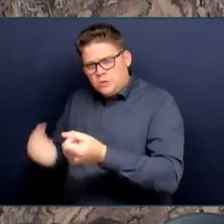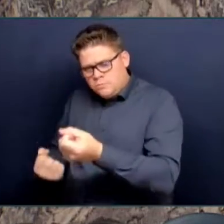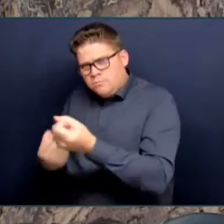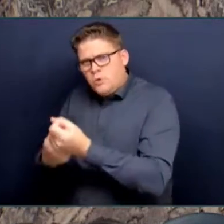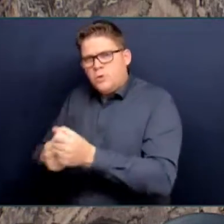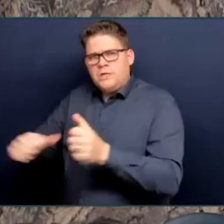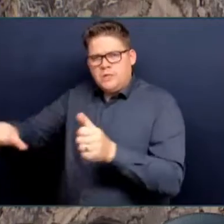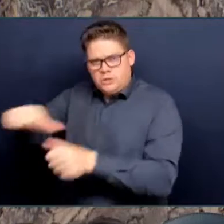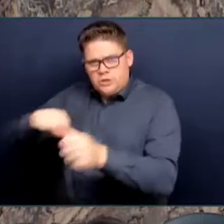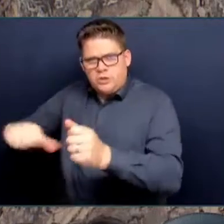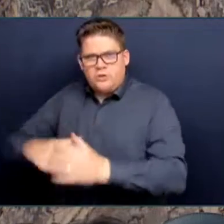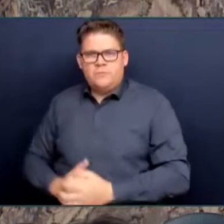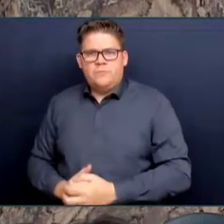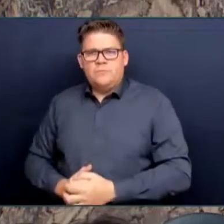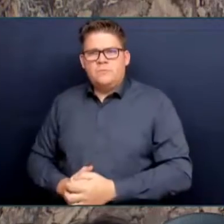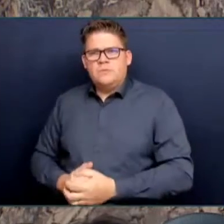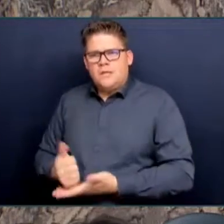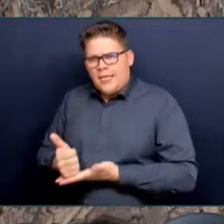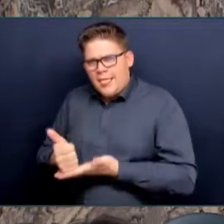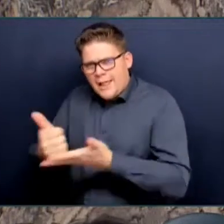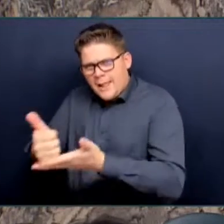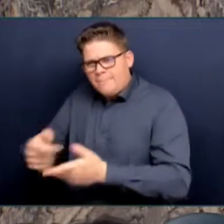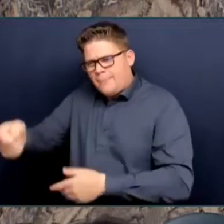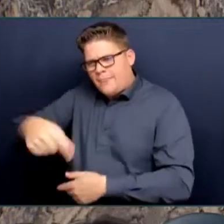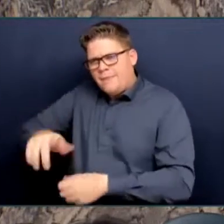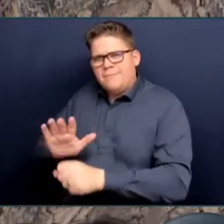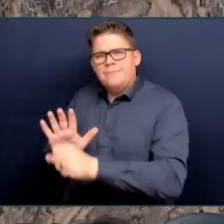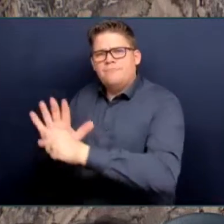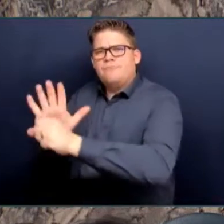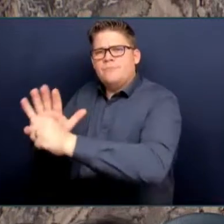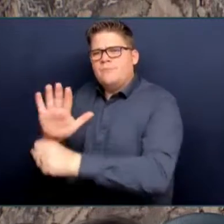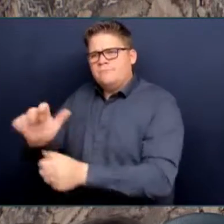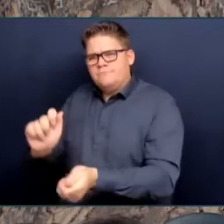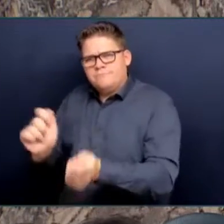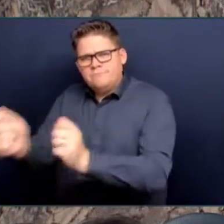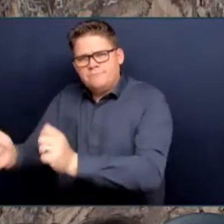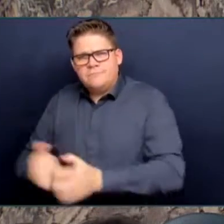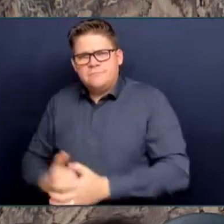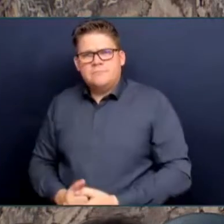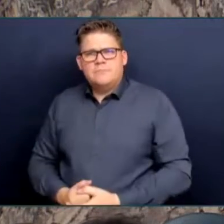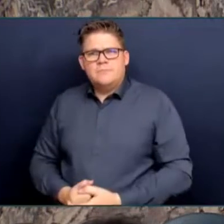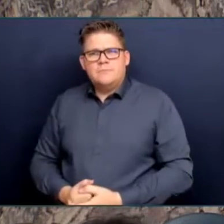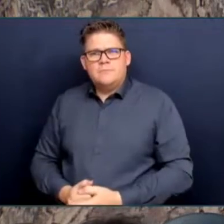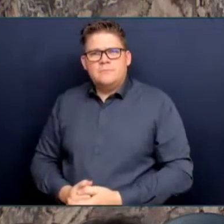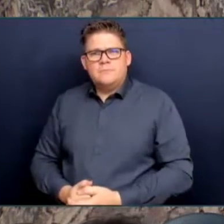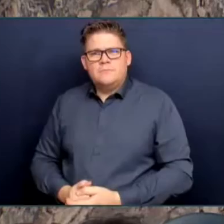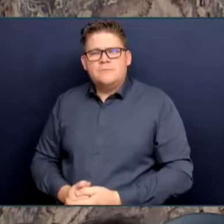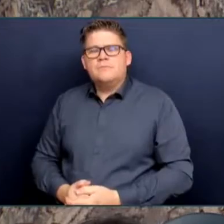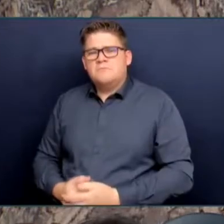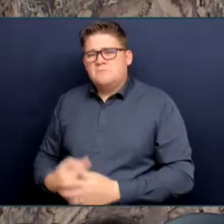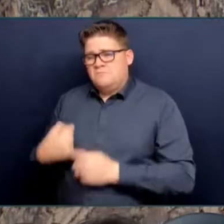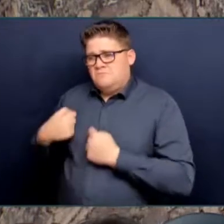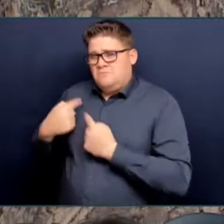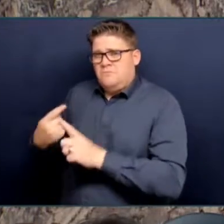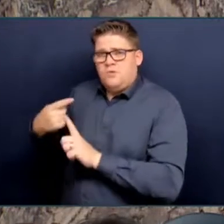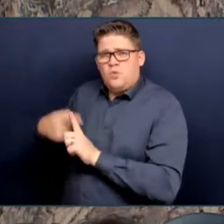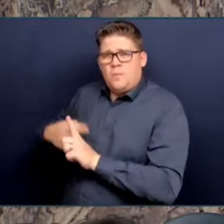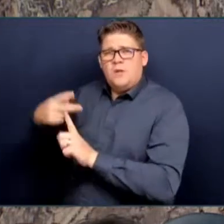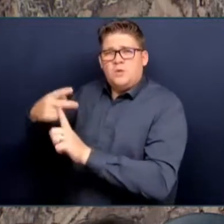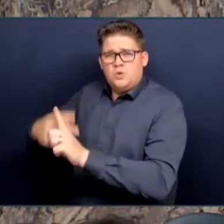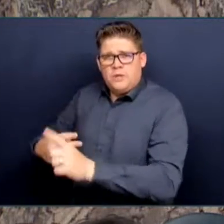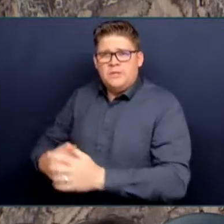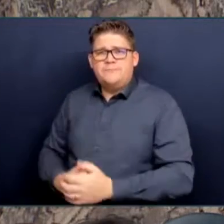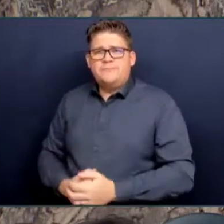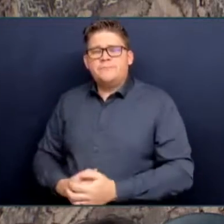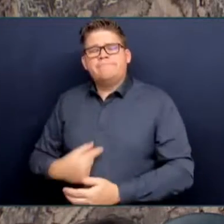The last few months I was honoured with my colleagues on both sides of the House to listen to so many British Columbians making